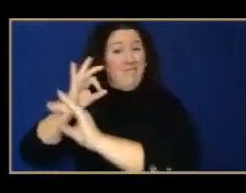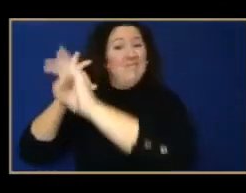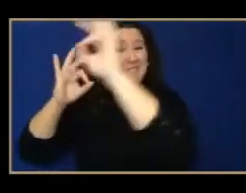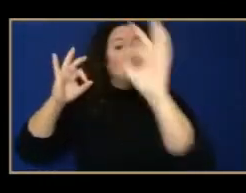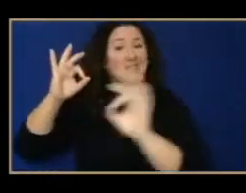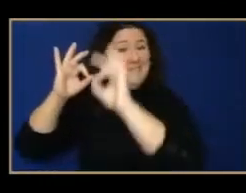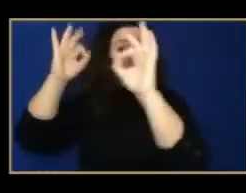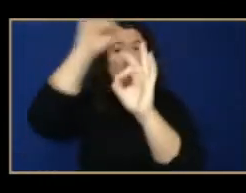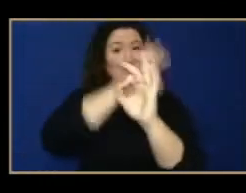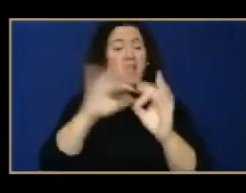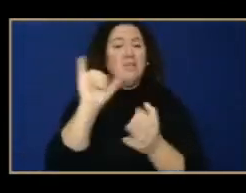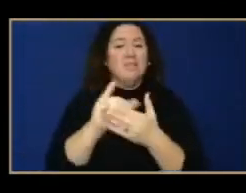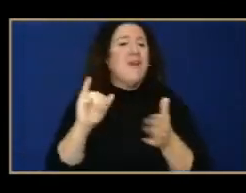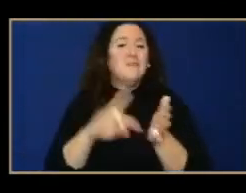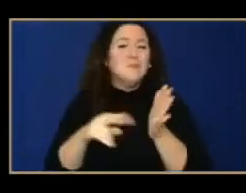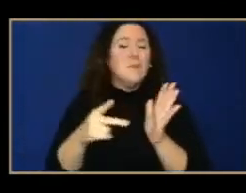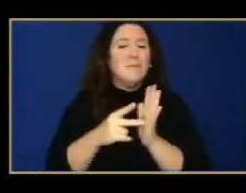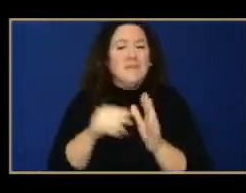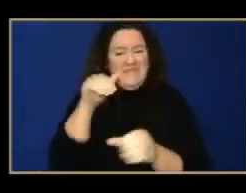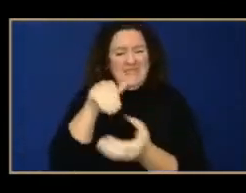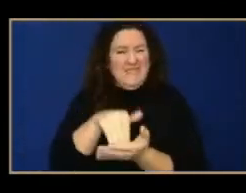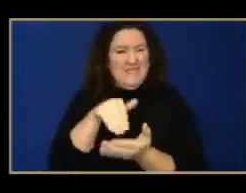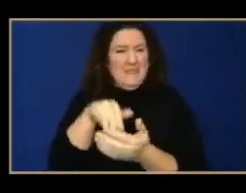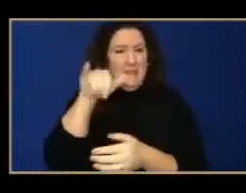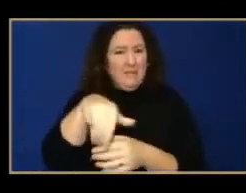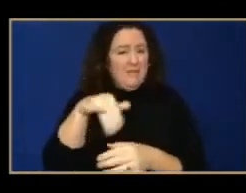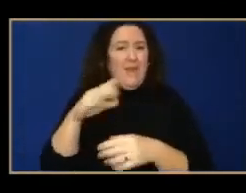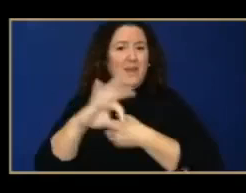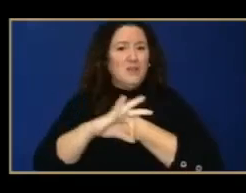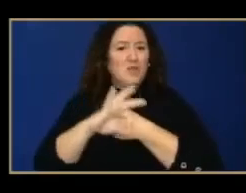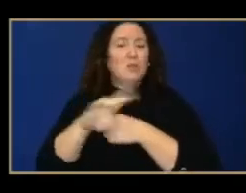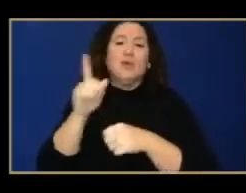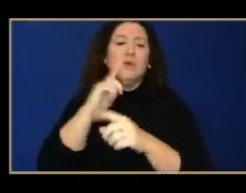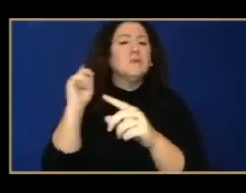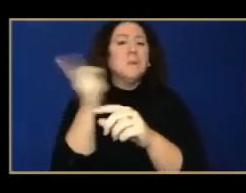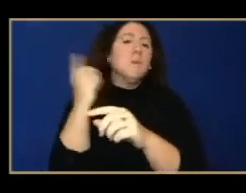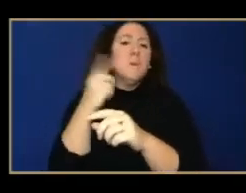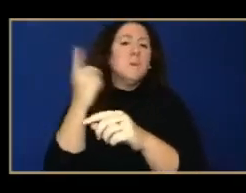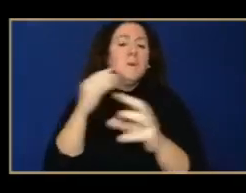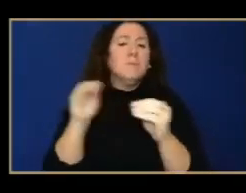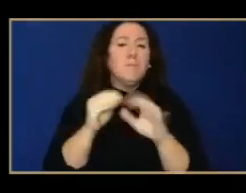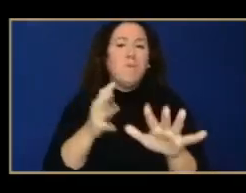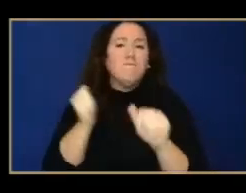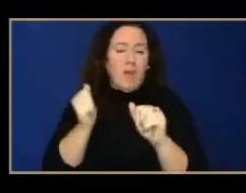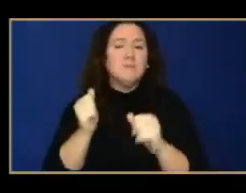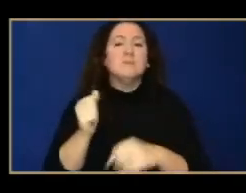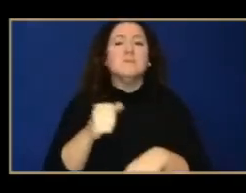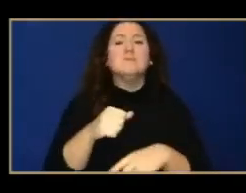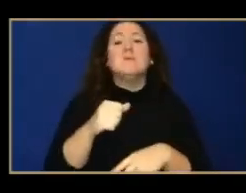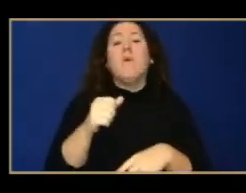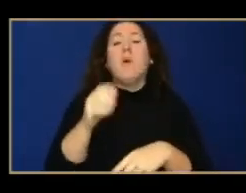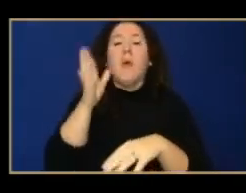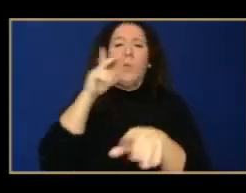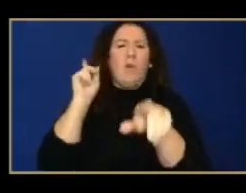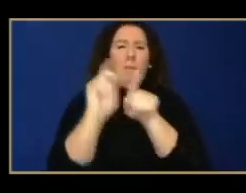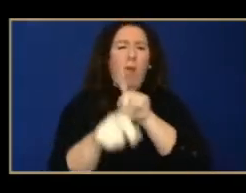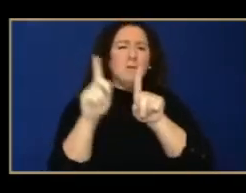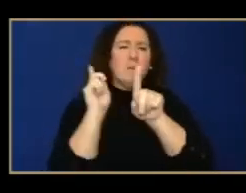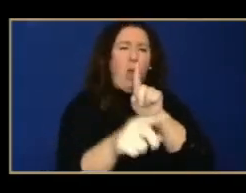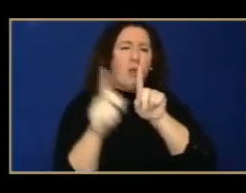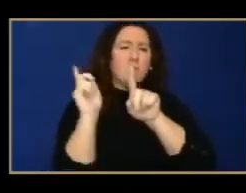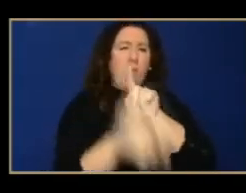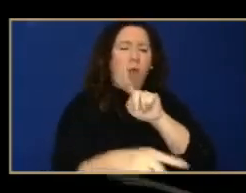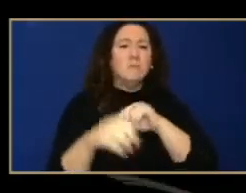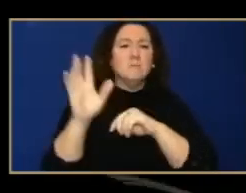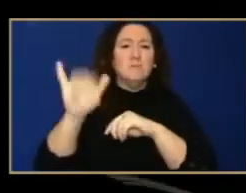a fast runner on the inside track and they're overtaking and passing the slower runners going further on the outside track. And that's exactly what's happening